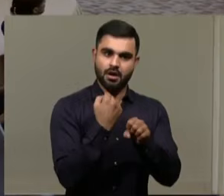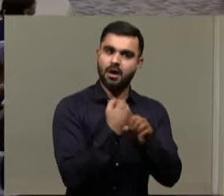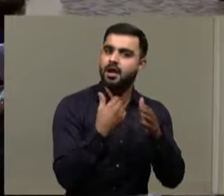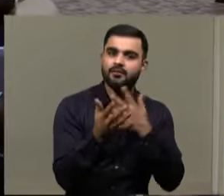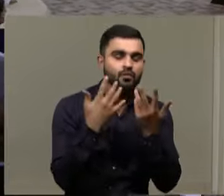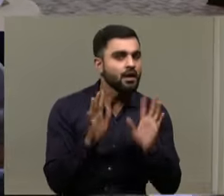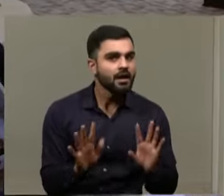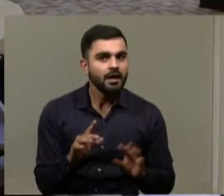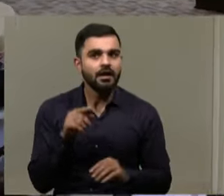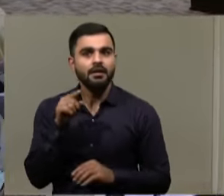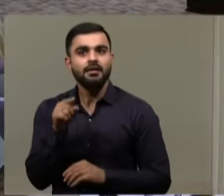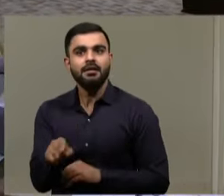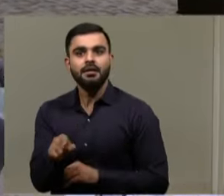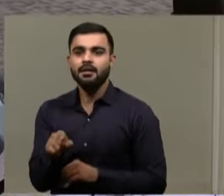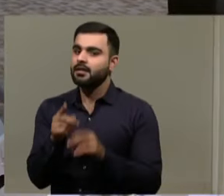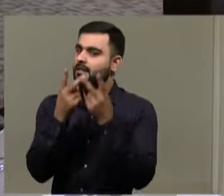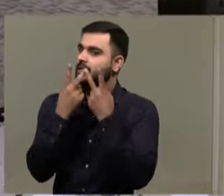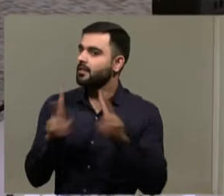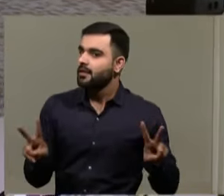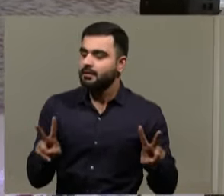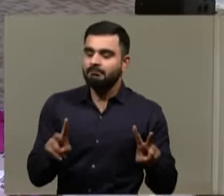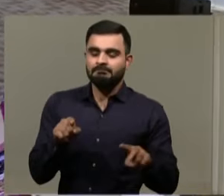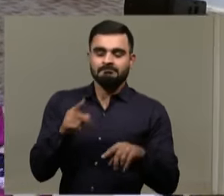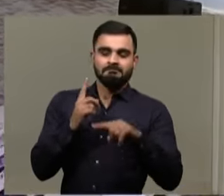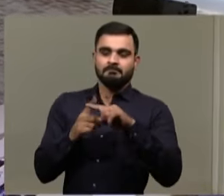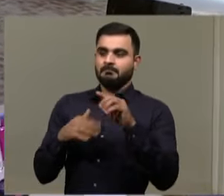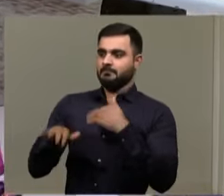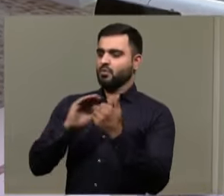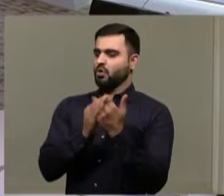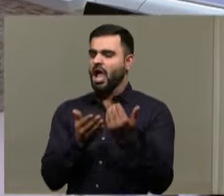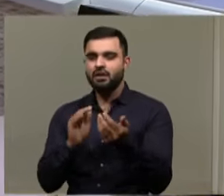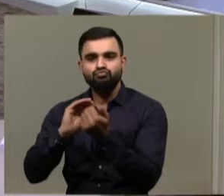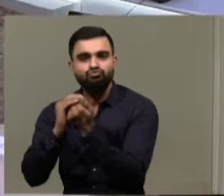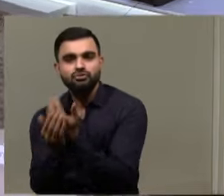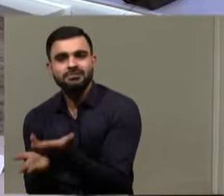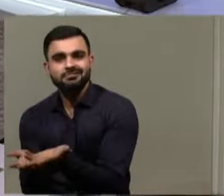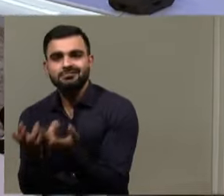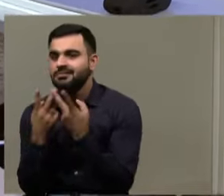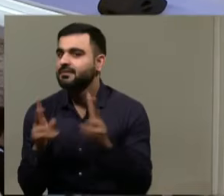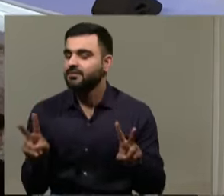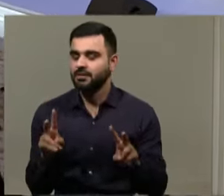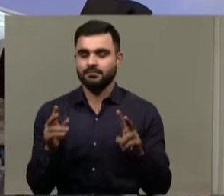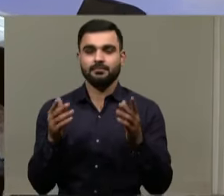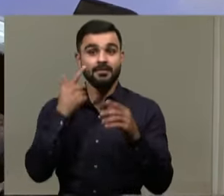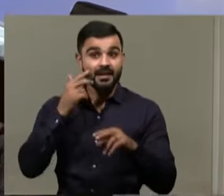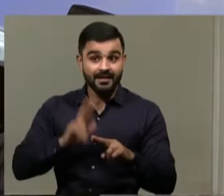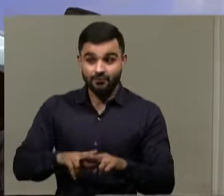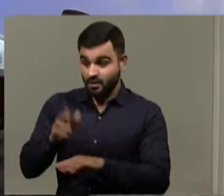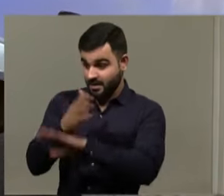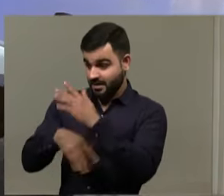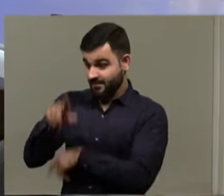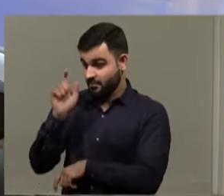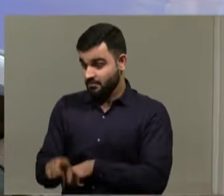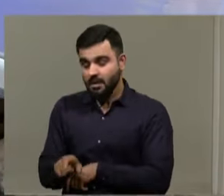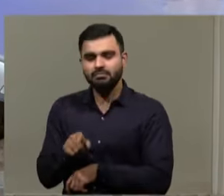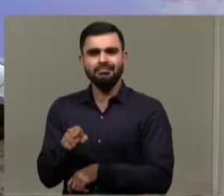whatever. So, this is a difference between empathetic and sympathetic. So, if you, if our disabled persons should